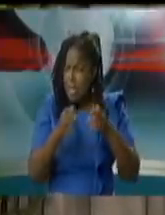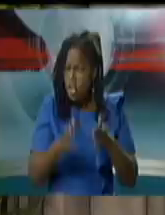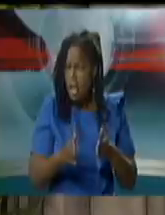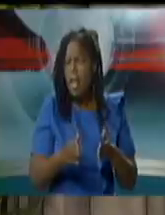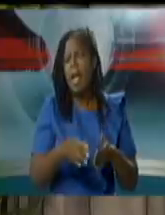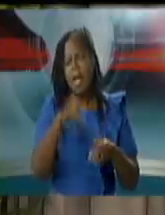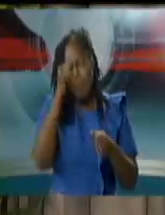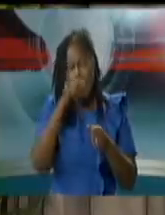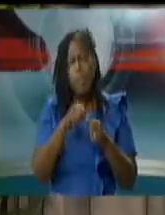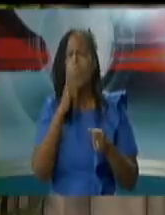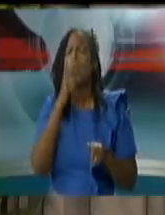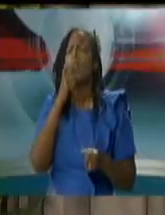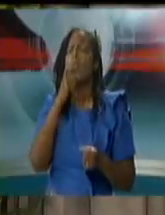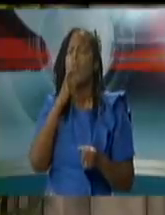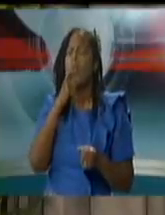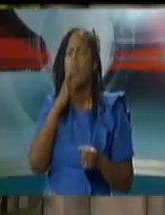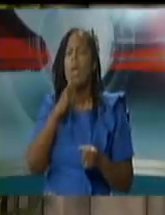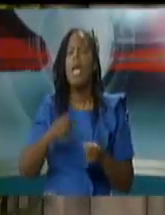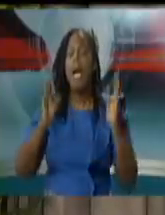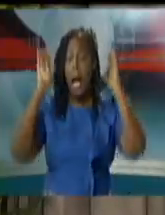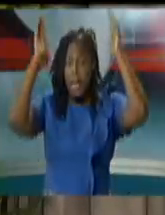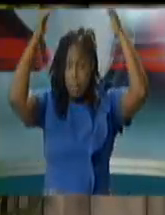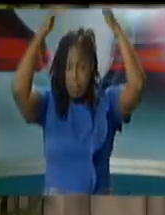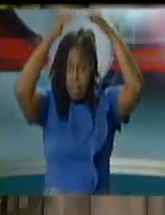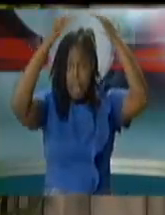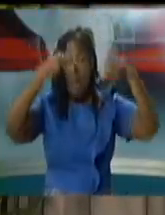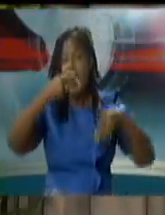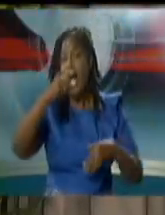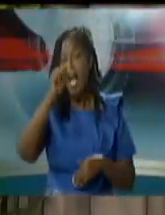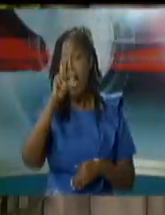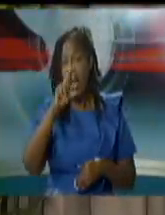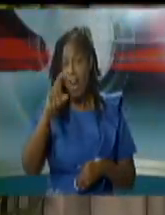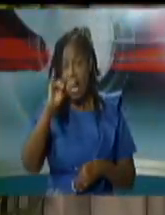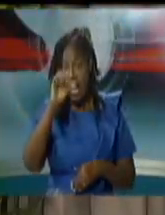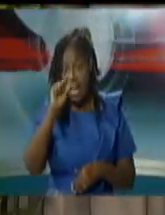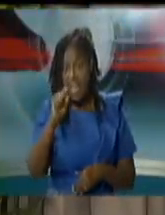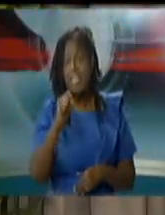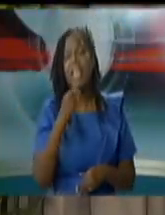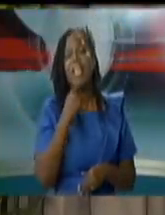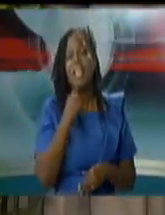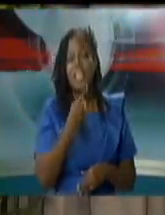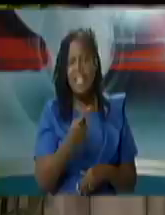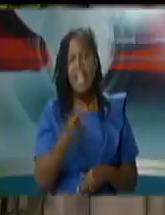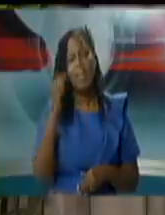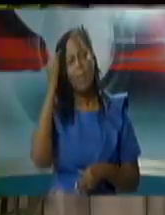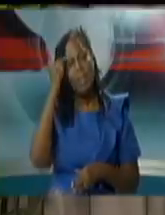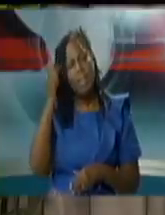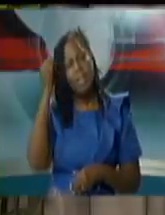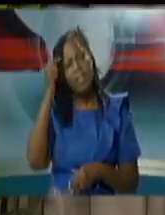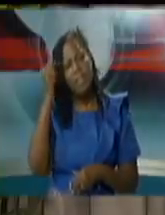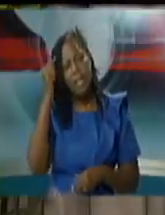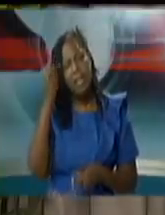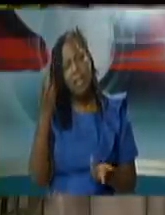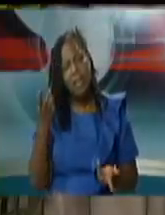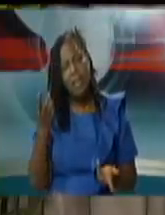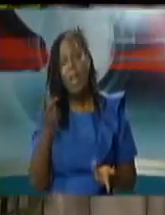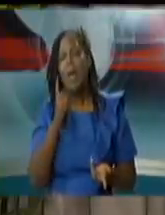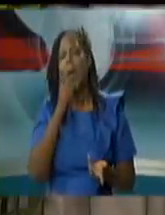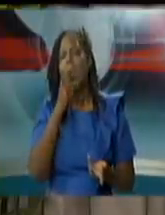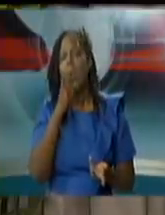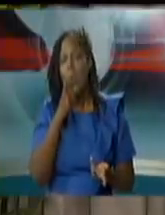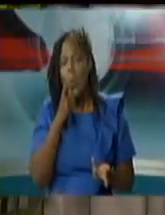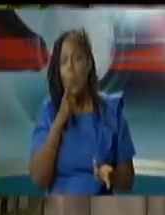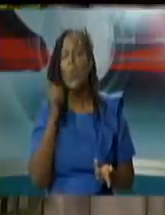harris who made the call for the government to consider persons who ought to be considered for release because